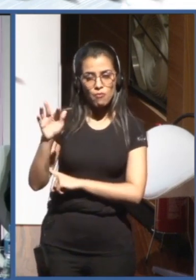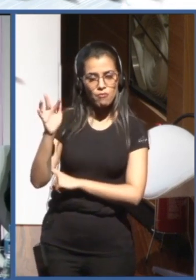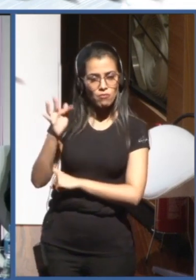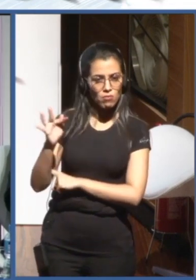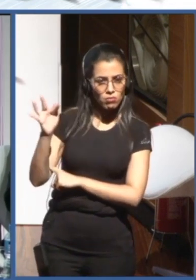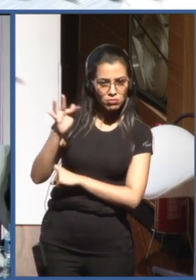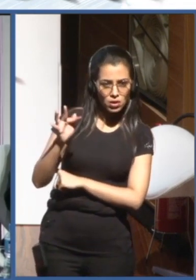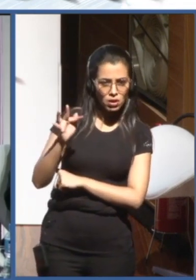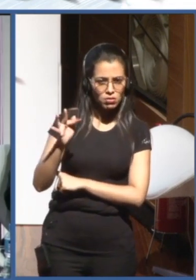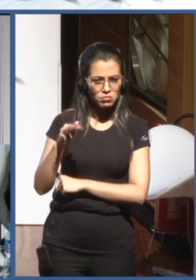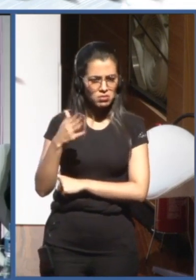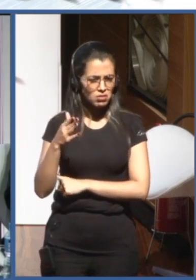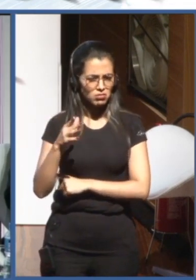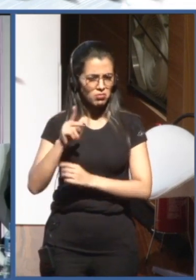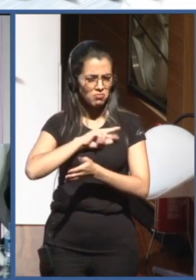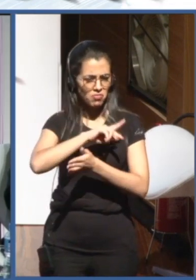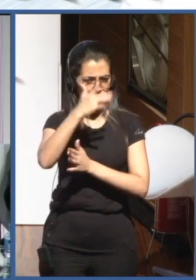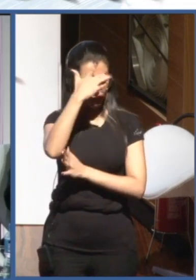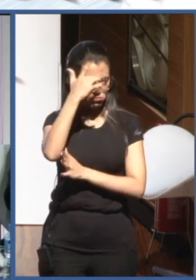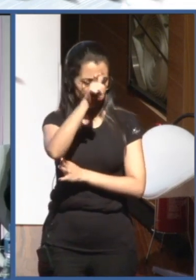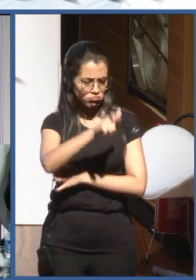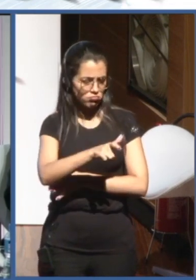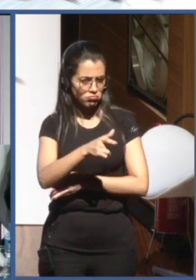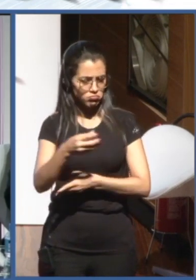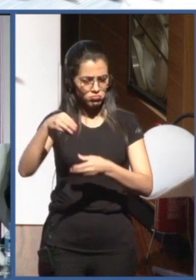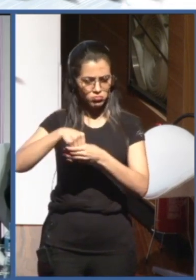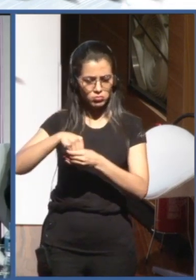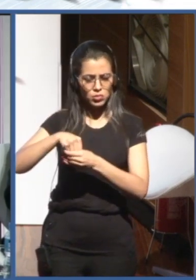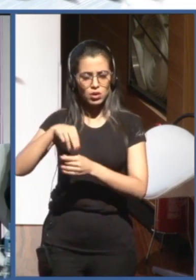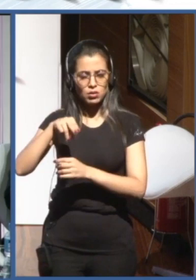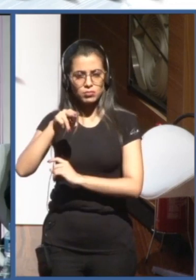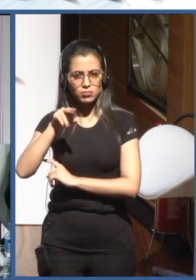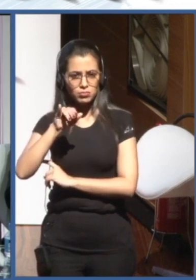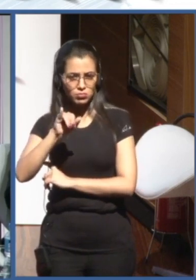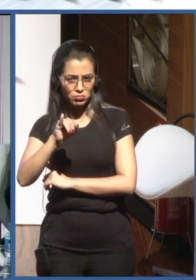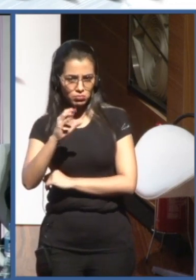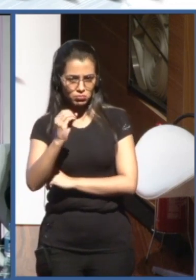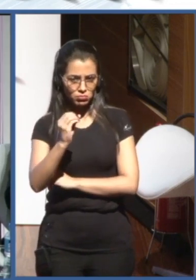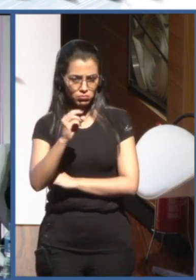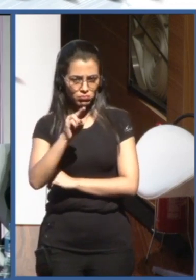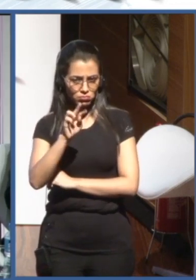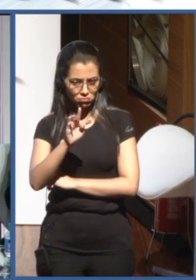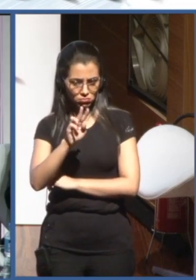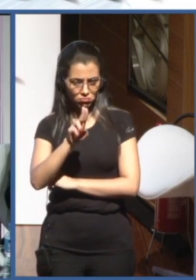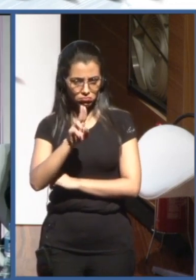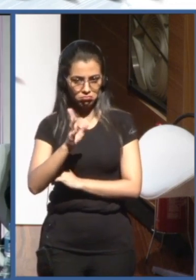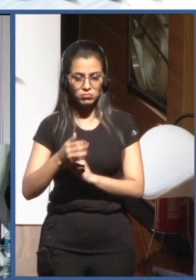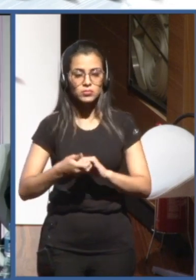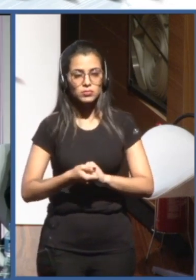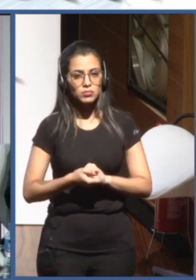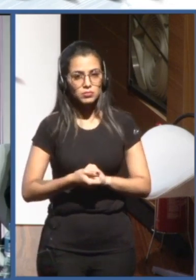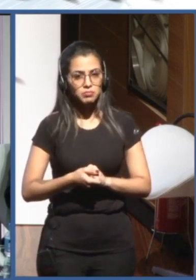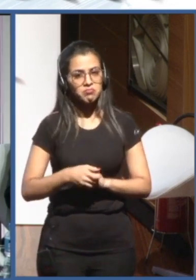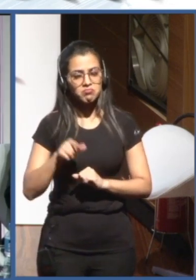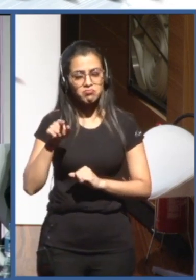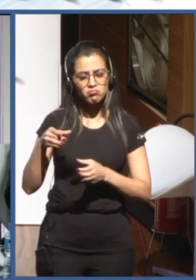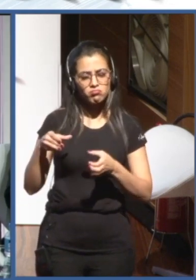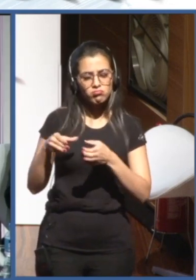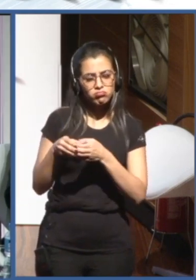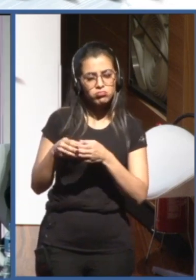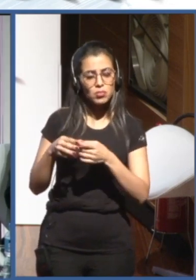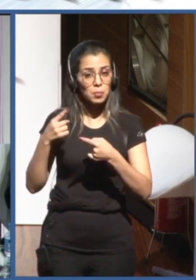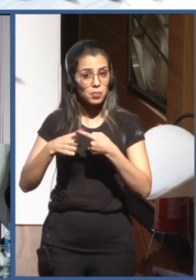the idea is to come together, you know, discuss the details, and see what aspects can be taken further, which aspects are